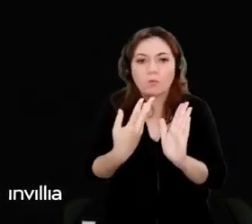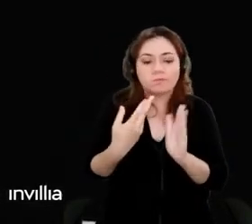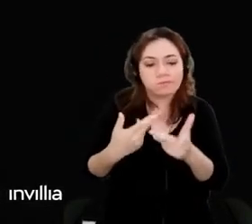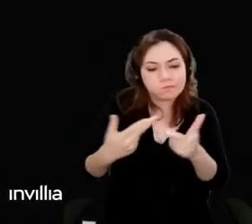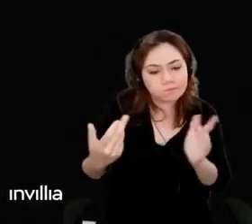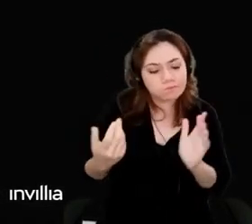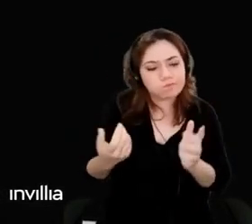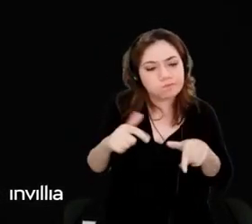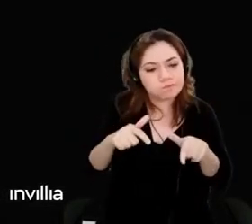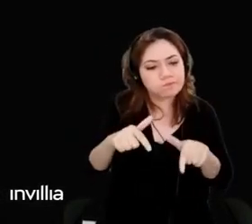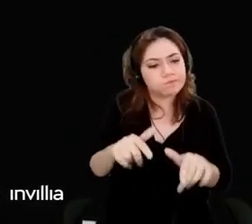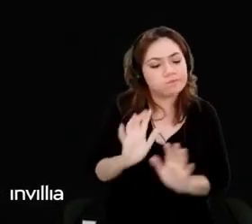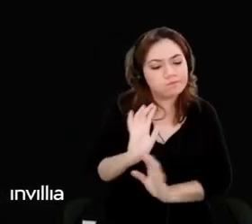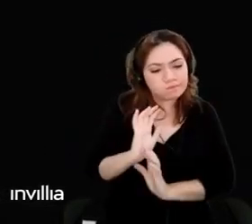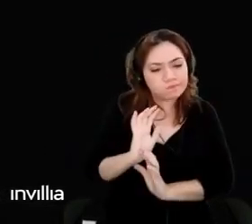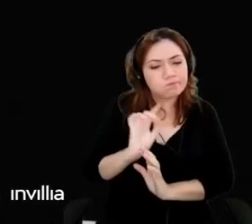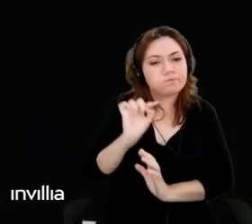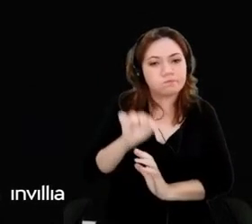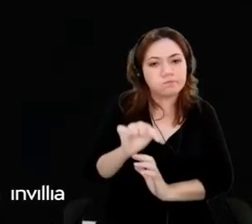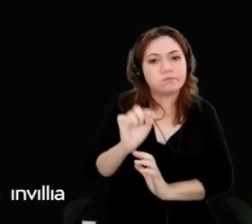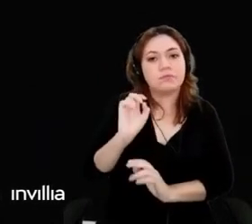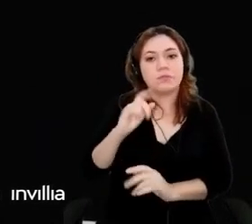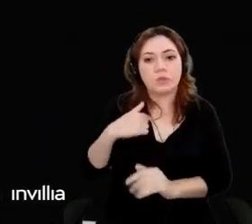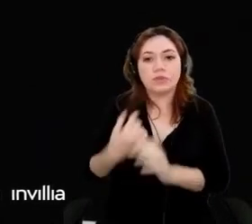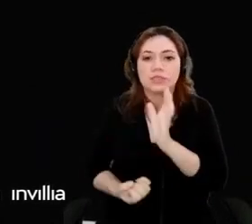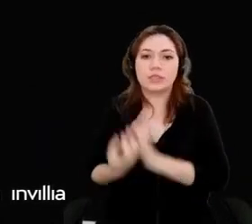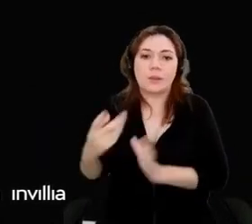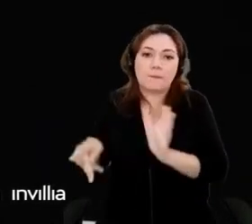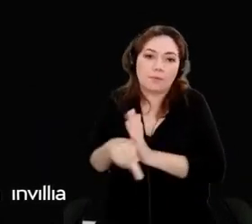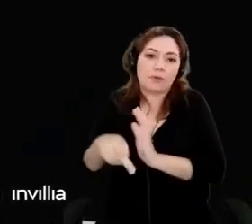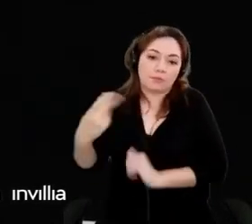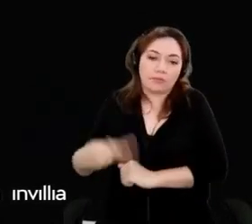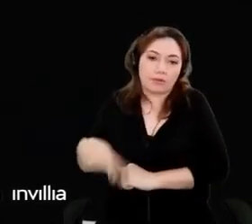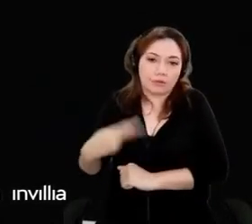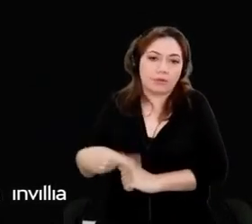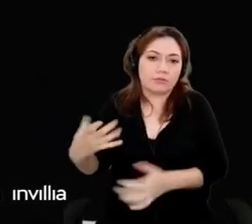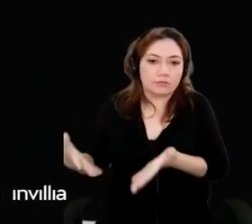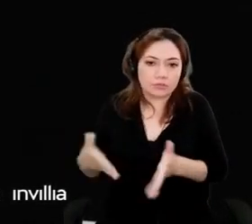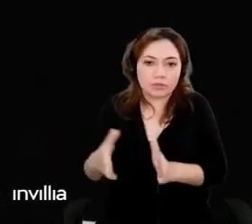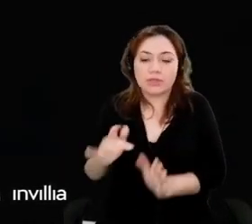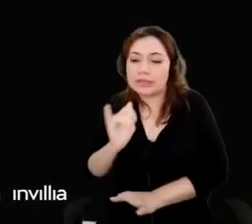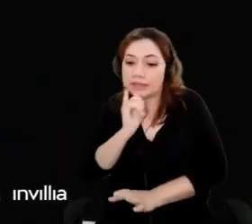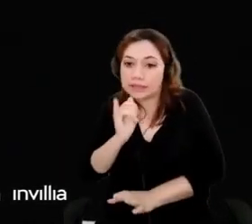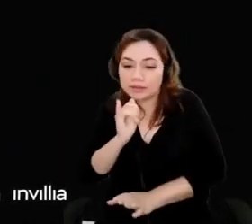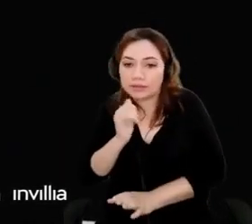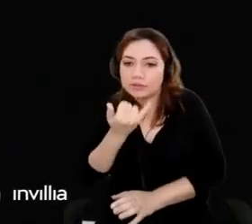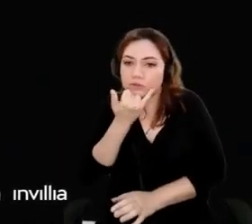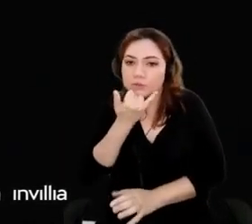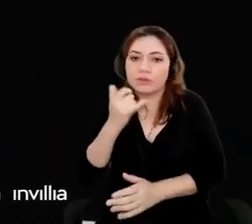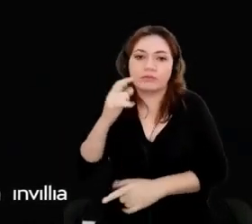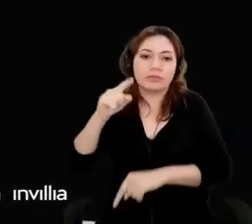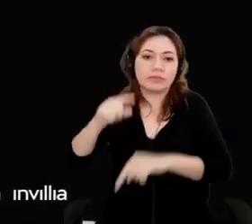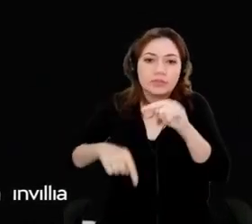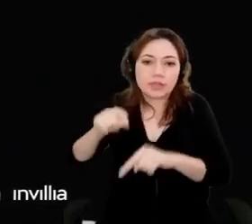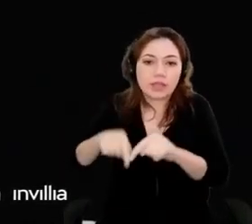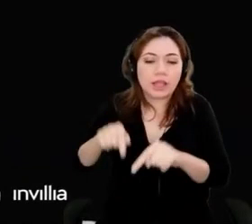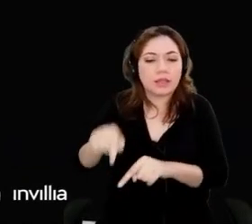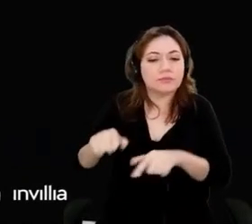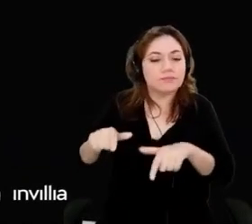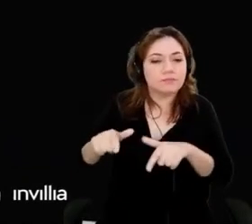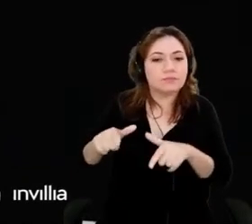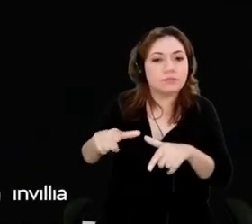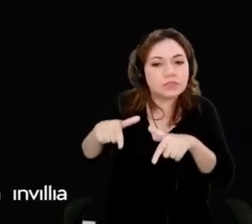own learning tracks, tests, and certifications together with our partners. Today, we have more than 5,000